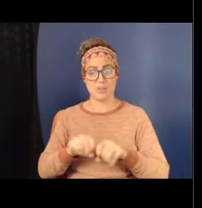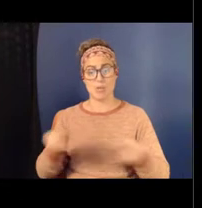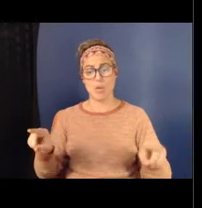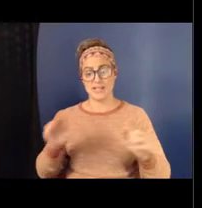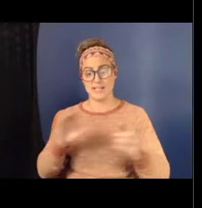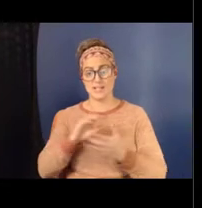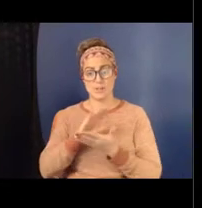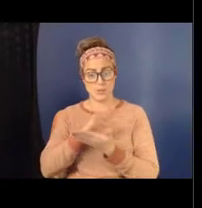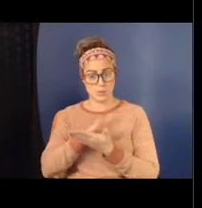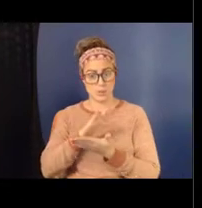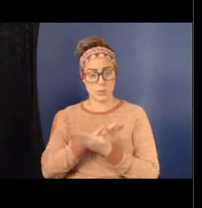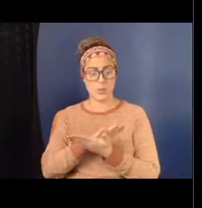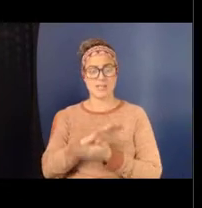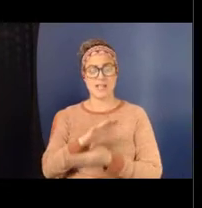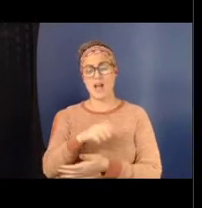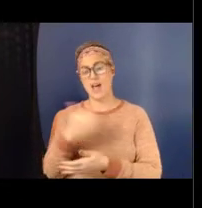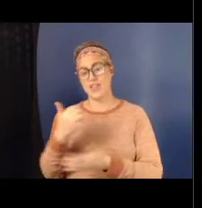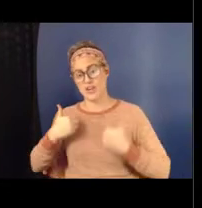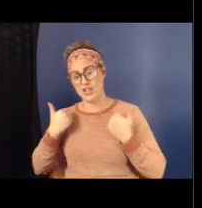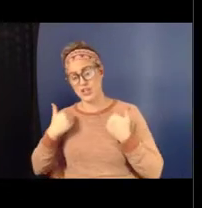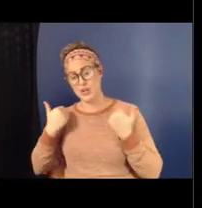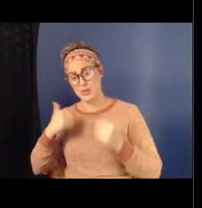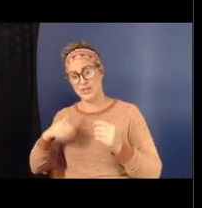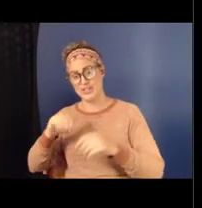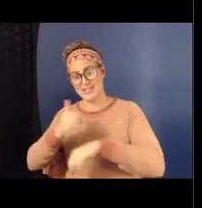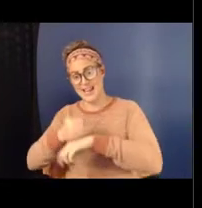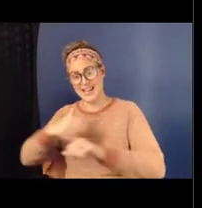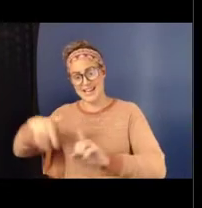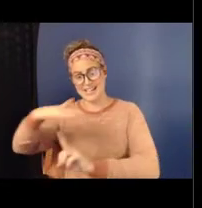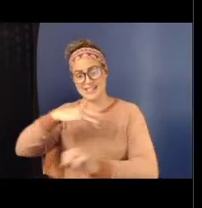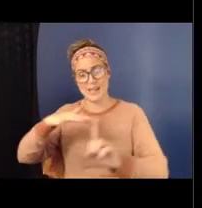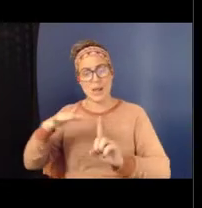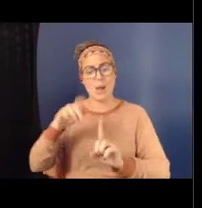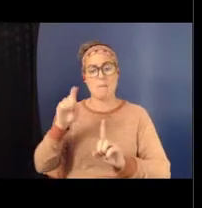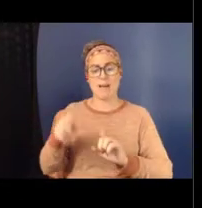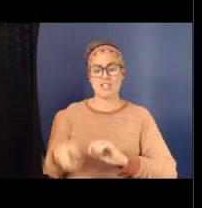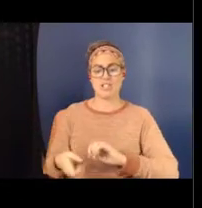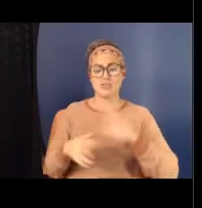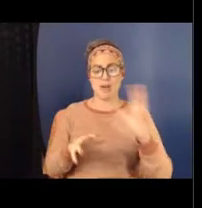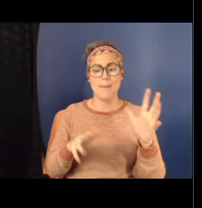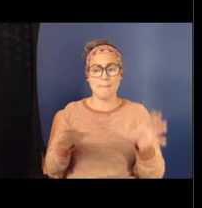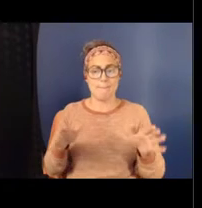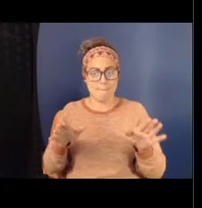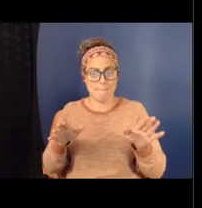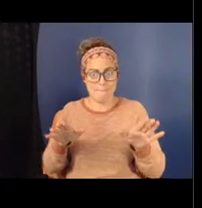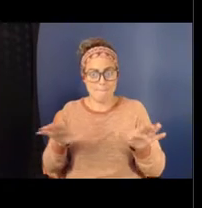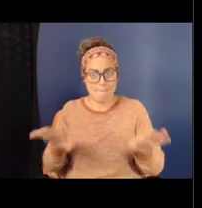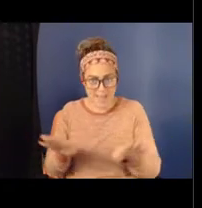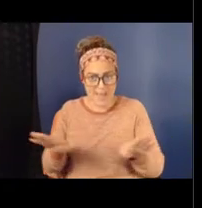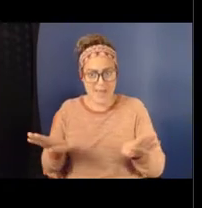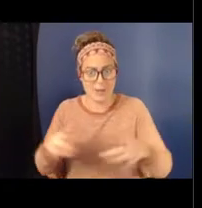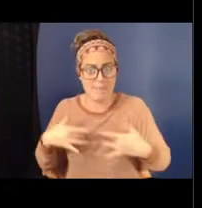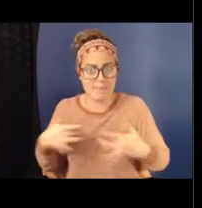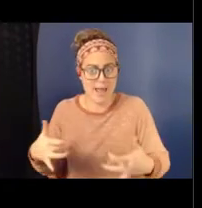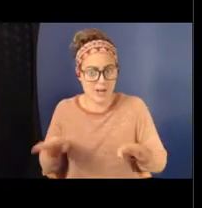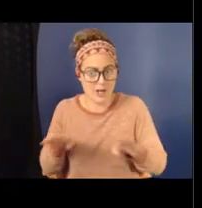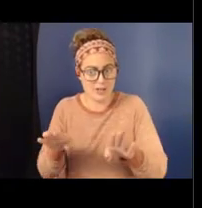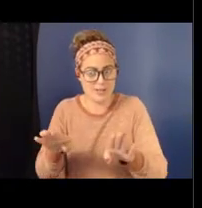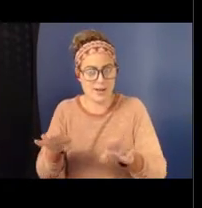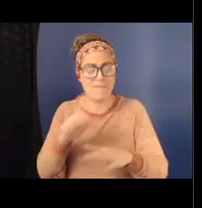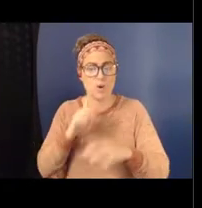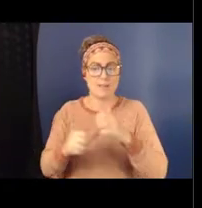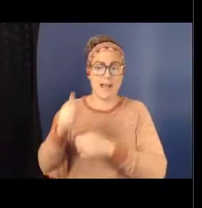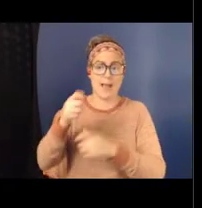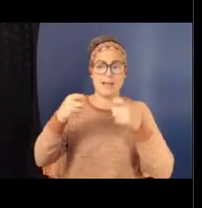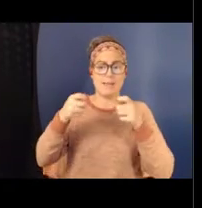in schools and other youth-serving settings must disrupt patterns where dominance behaviors such as bullying and sexual